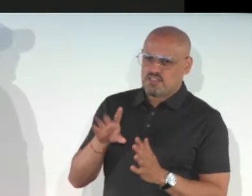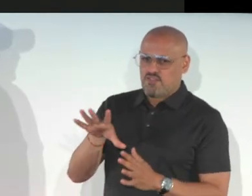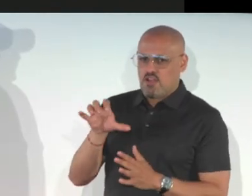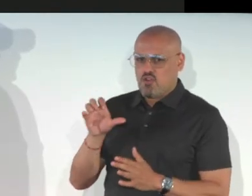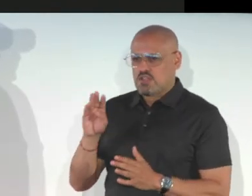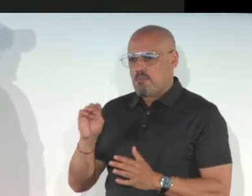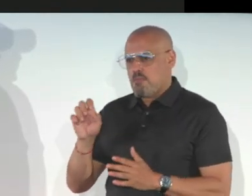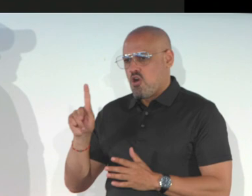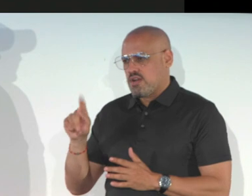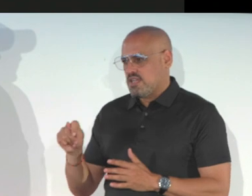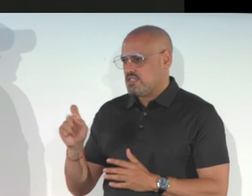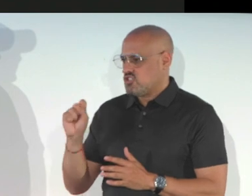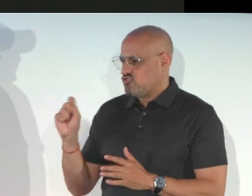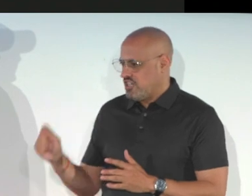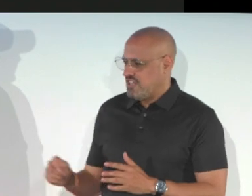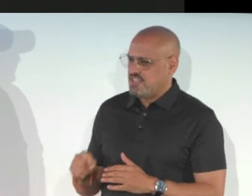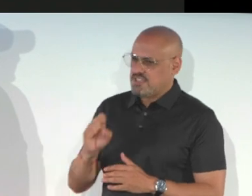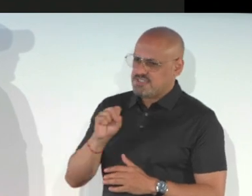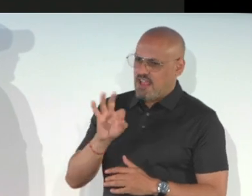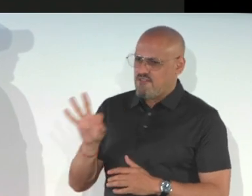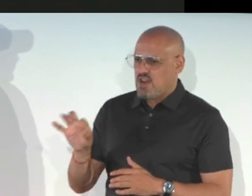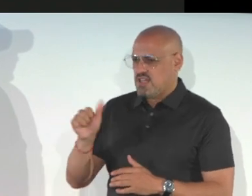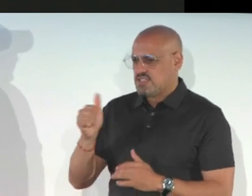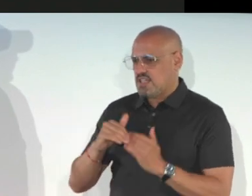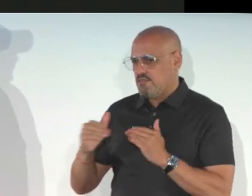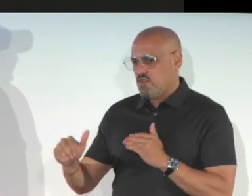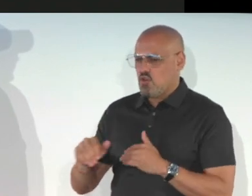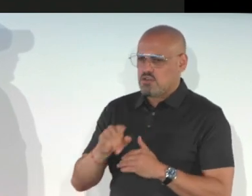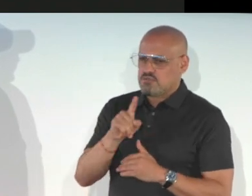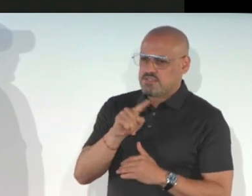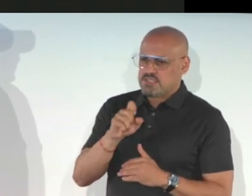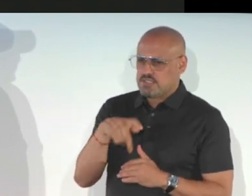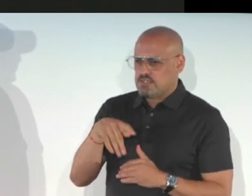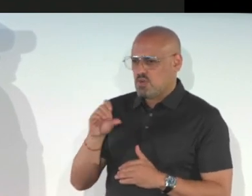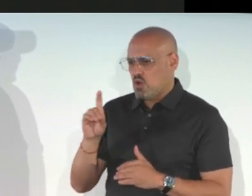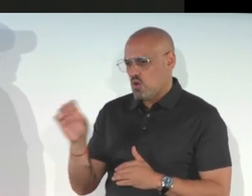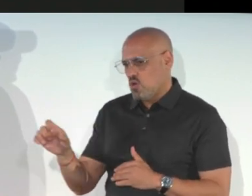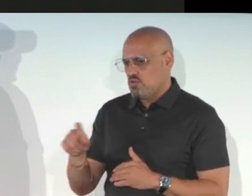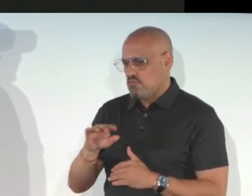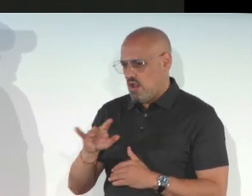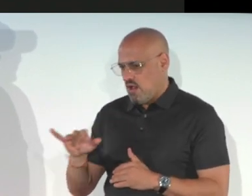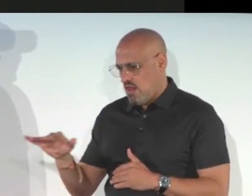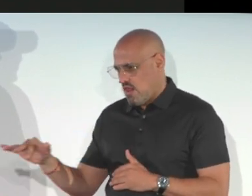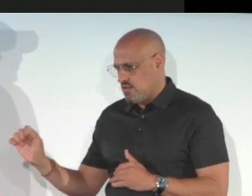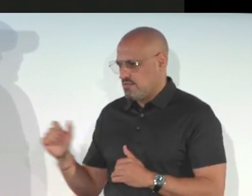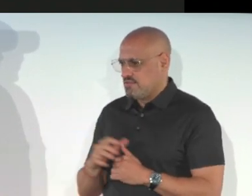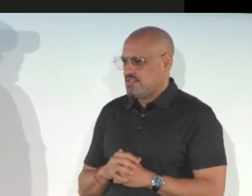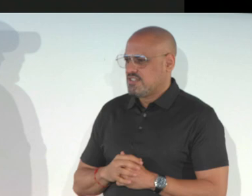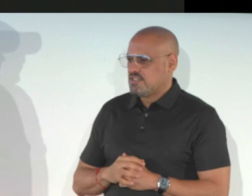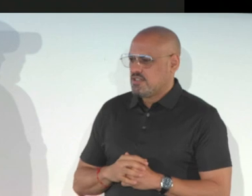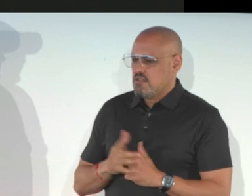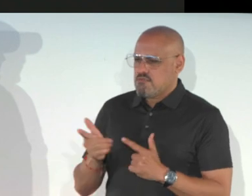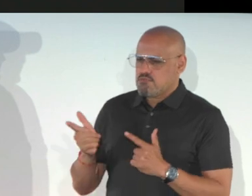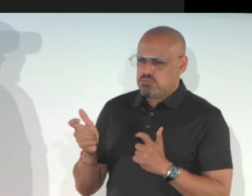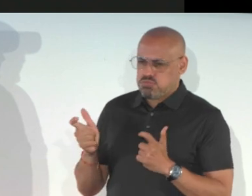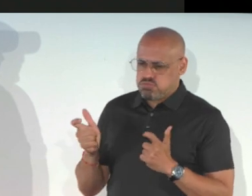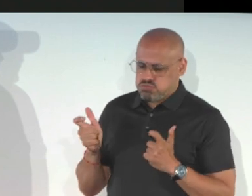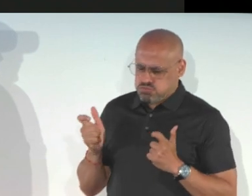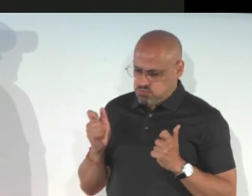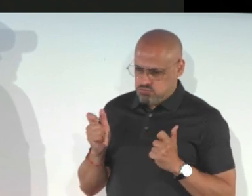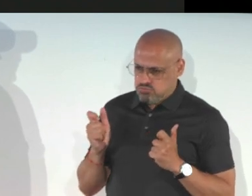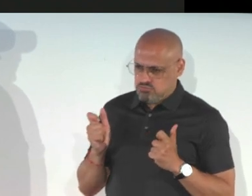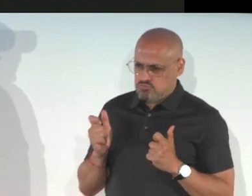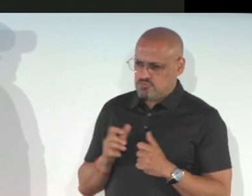impaired, 1,155 Market Street, 10th floor, San Francisco, CA 94,103, Main, 415-431